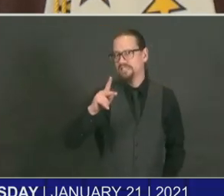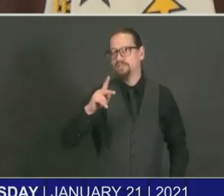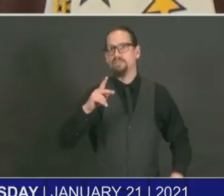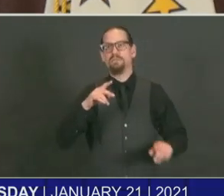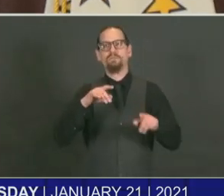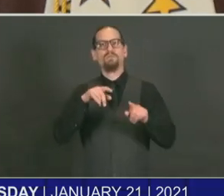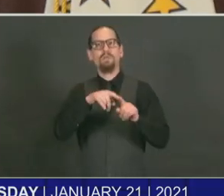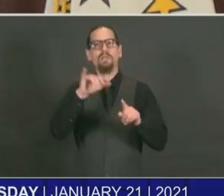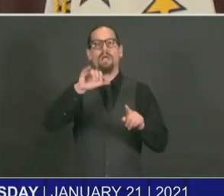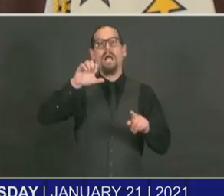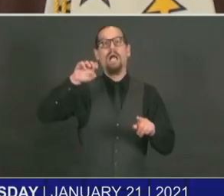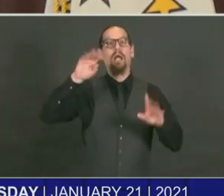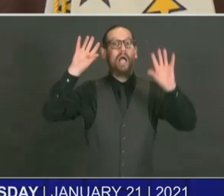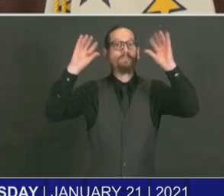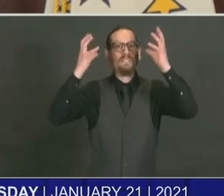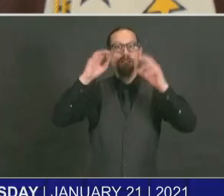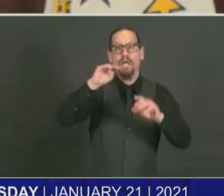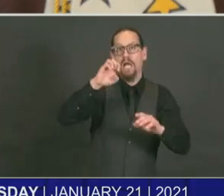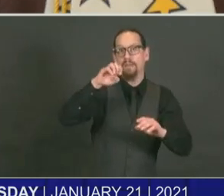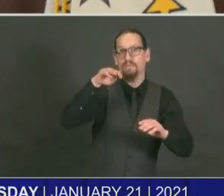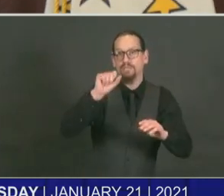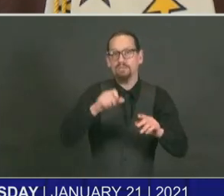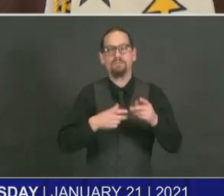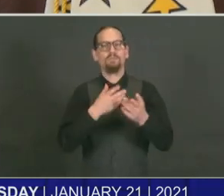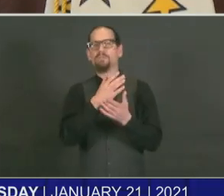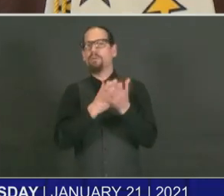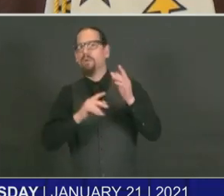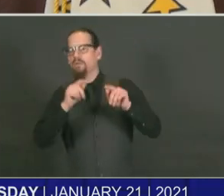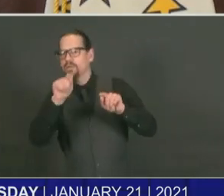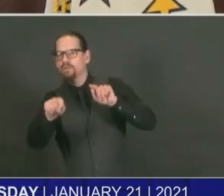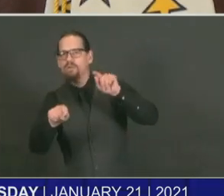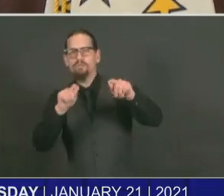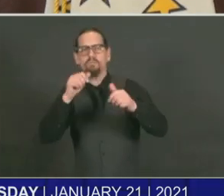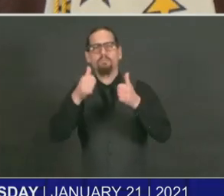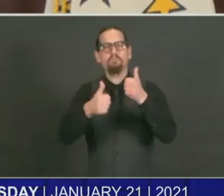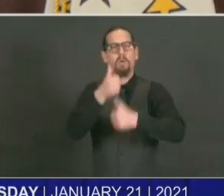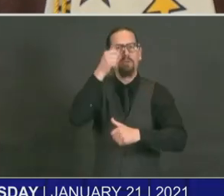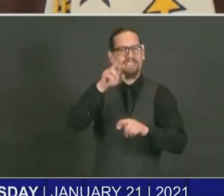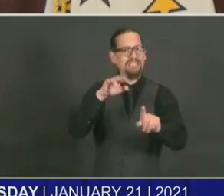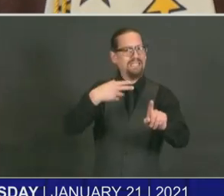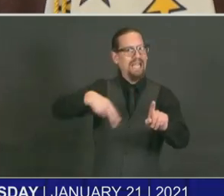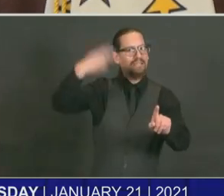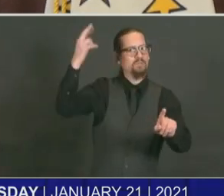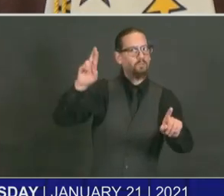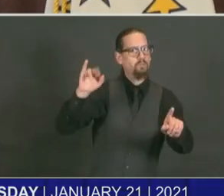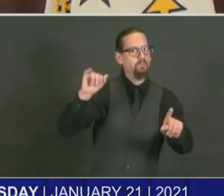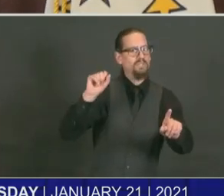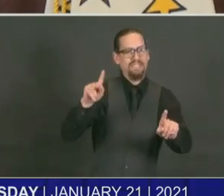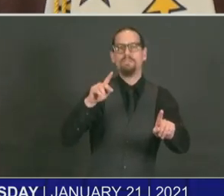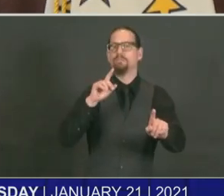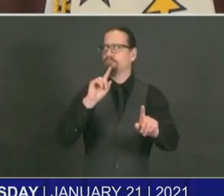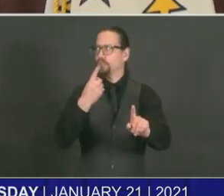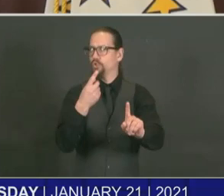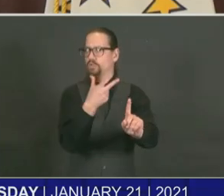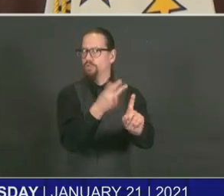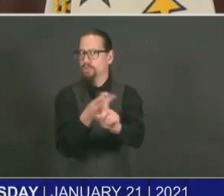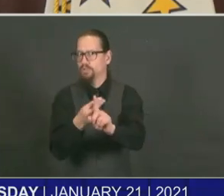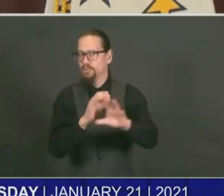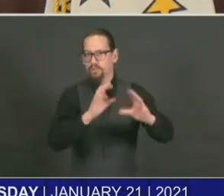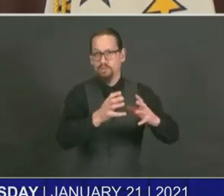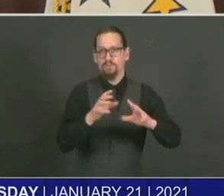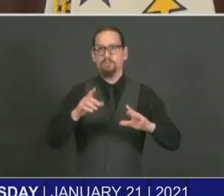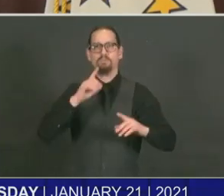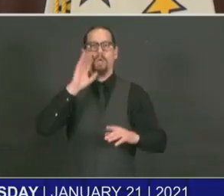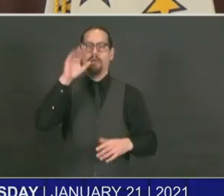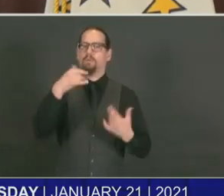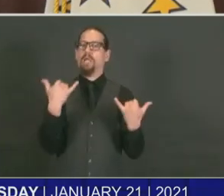outpatient healthcare providers, those in primary care, etc. We understand that there's a tremendous amount of demand for vaccine, and that's great. We love